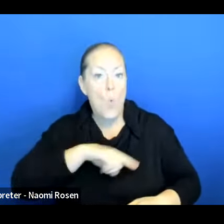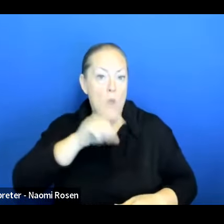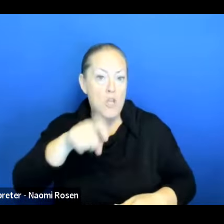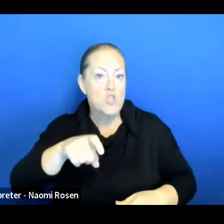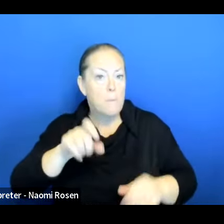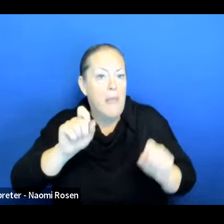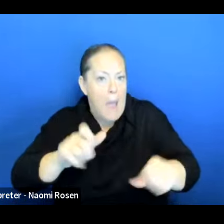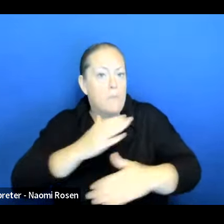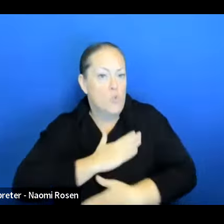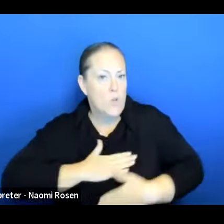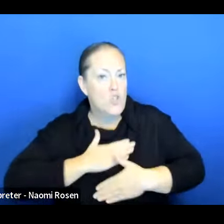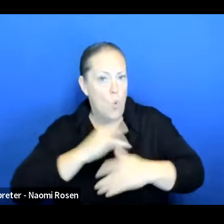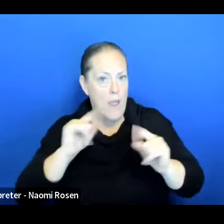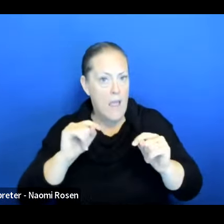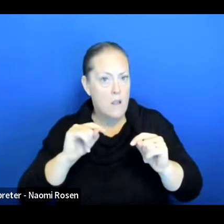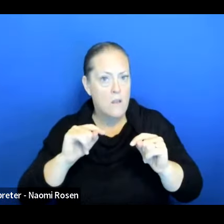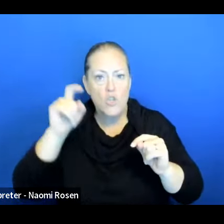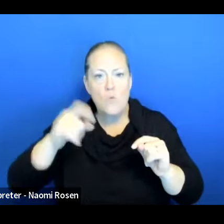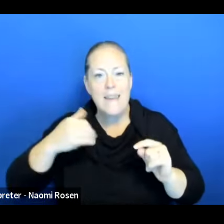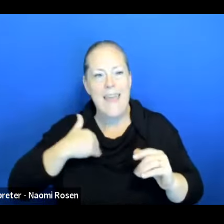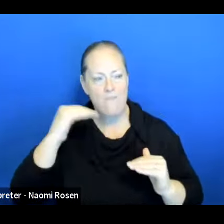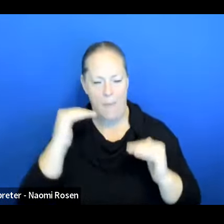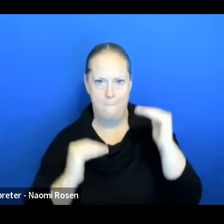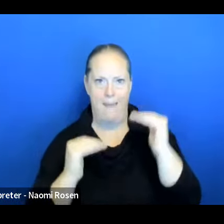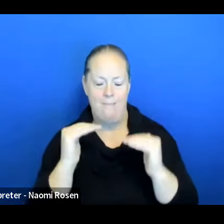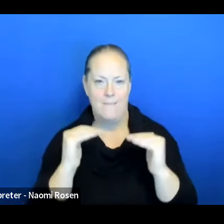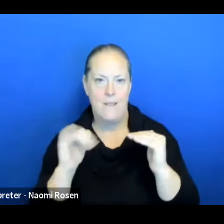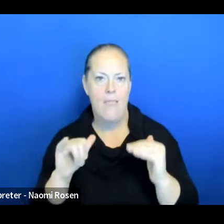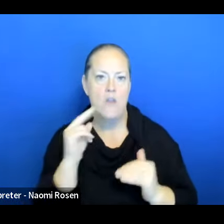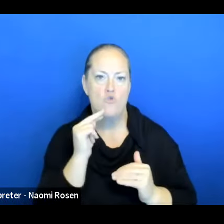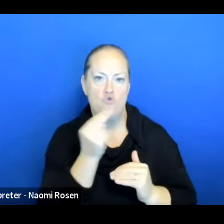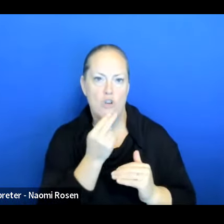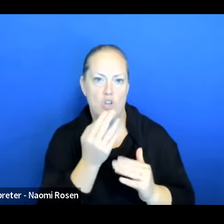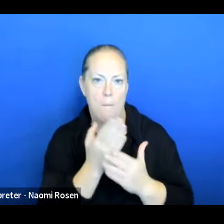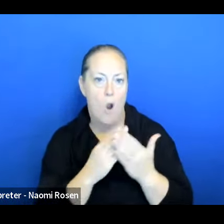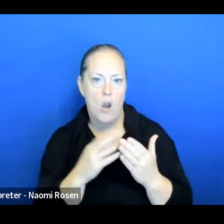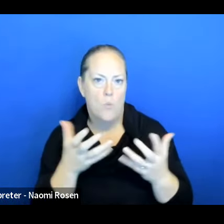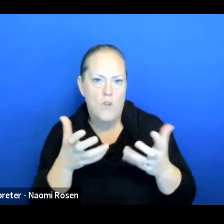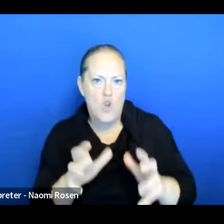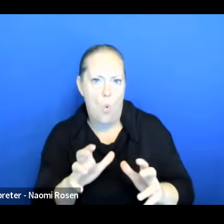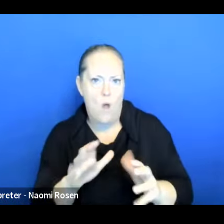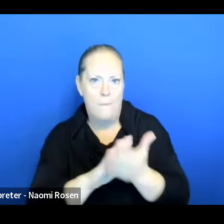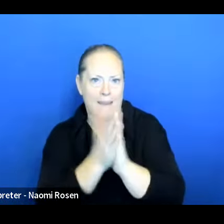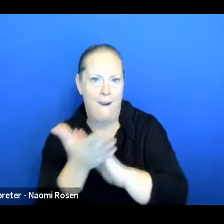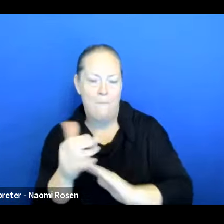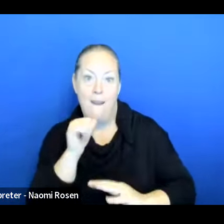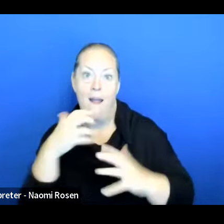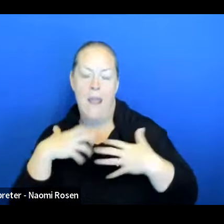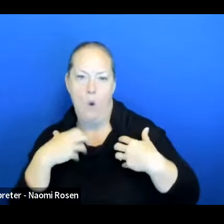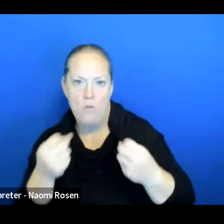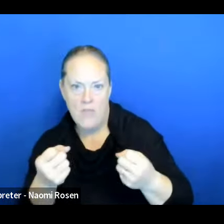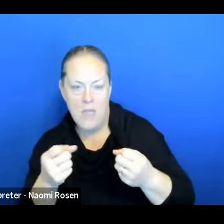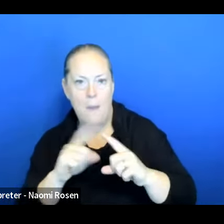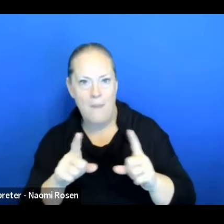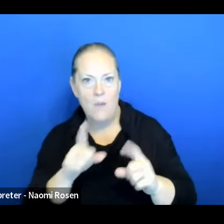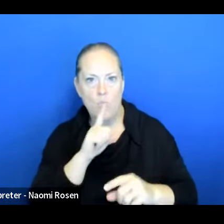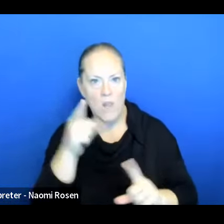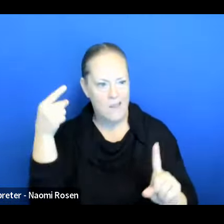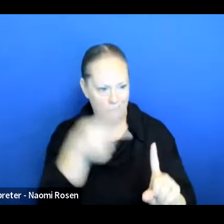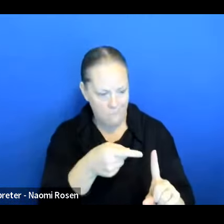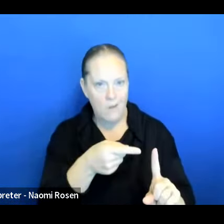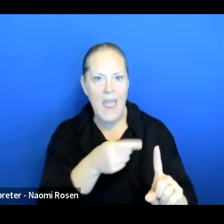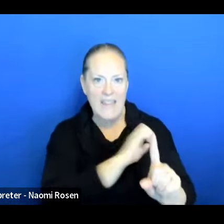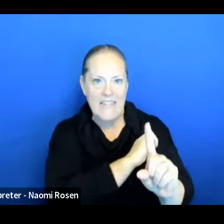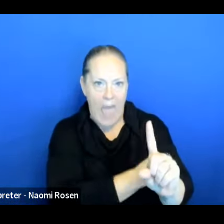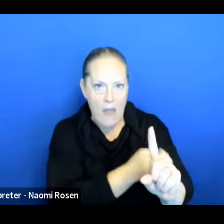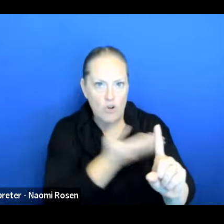obviously that balance and nutrition aspect, because we're not, we don't want to be unhealthy, but we should see it as an energy source and not something that